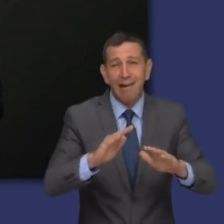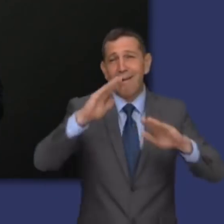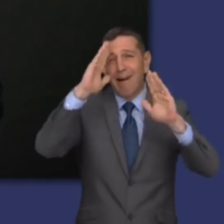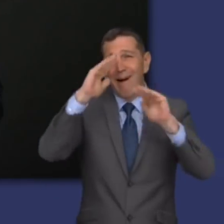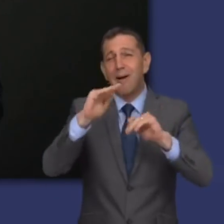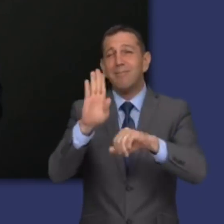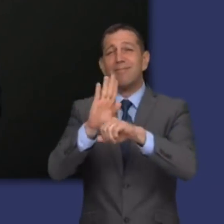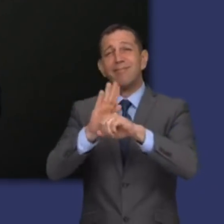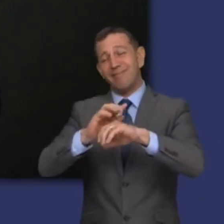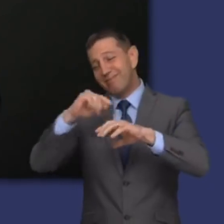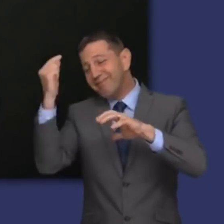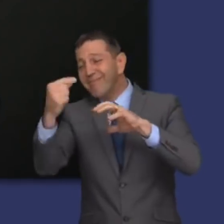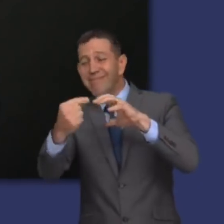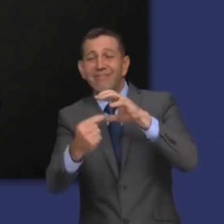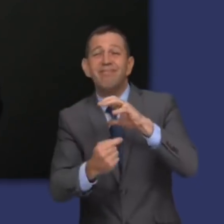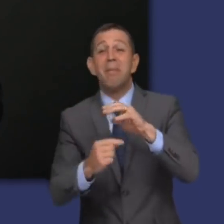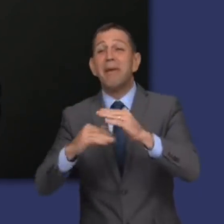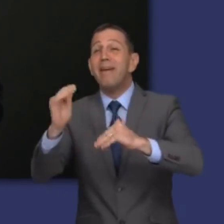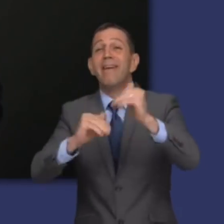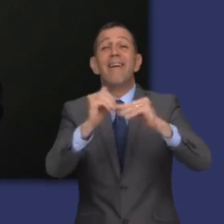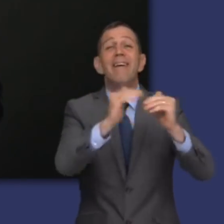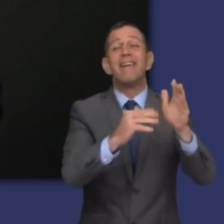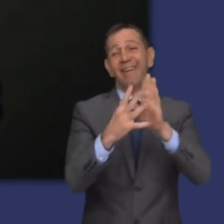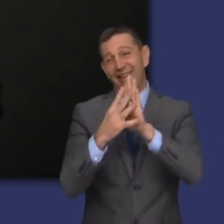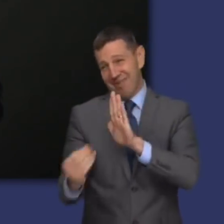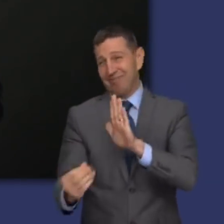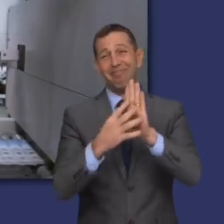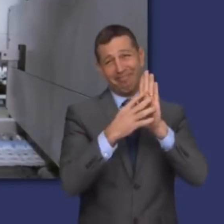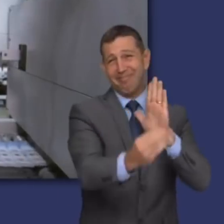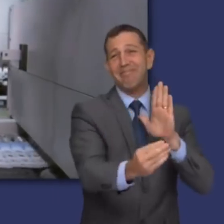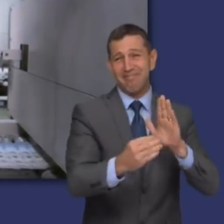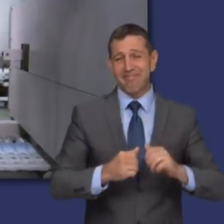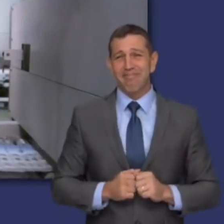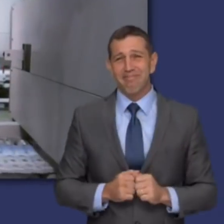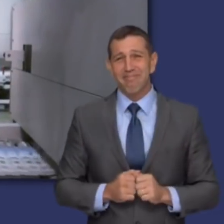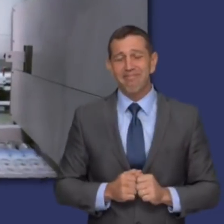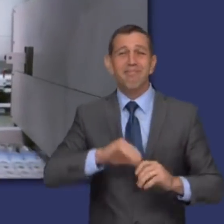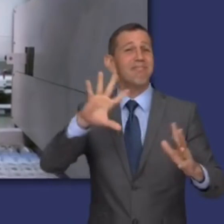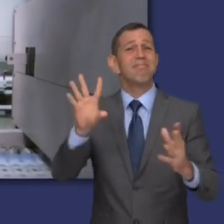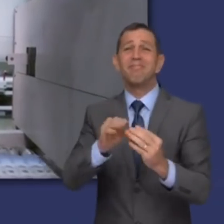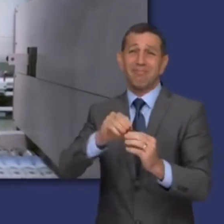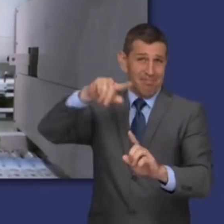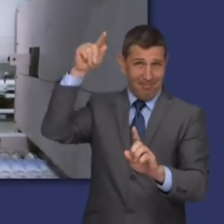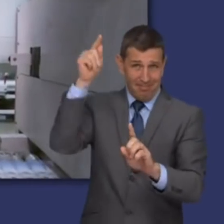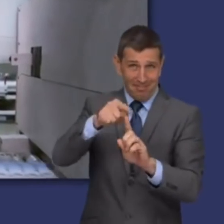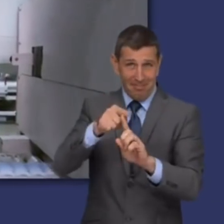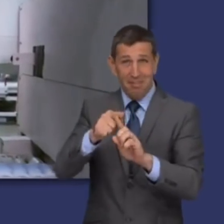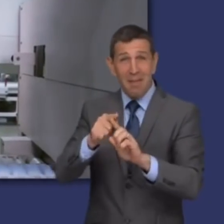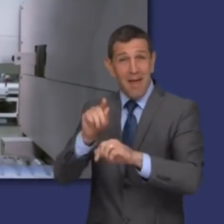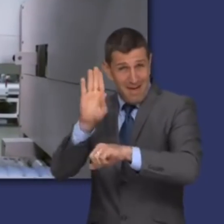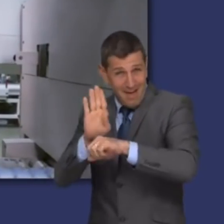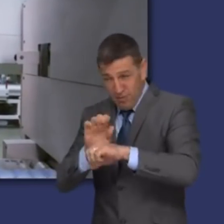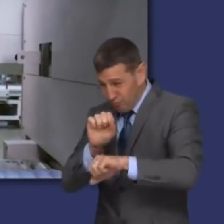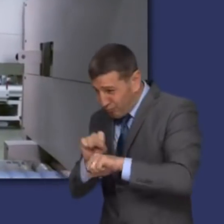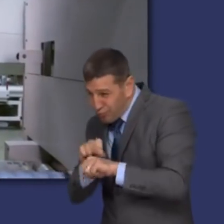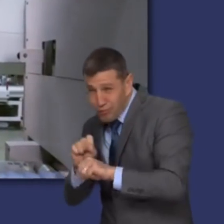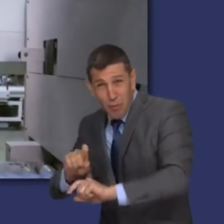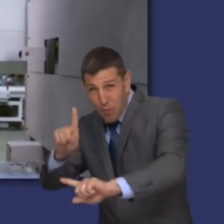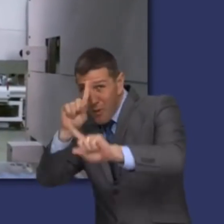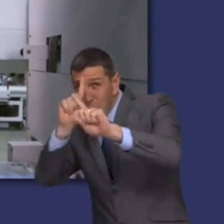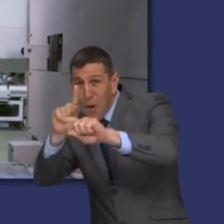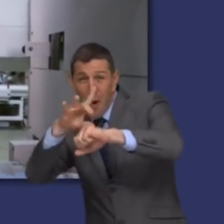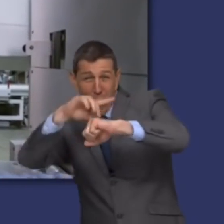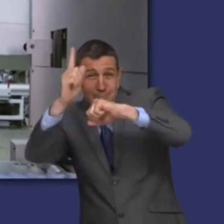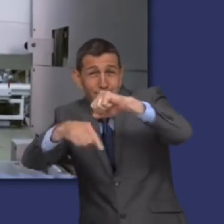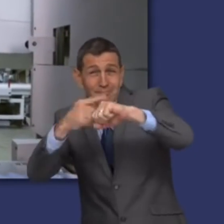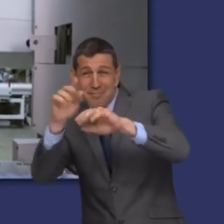project may aid in other branch projects to follow. In summary, we can see that Bethels around the